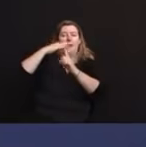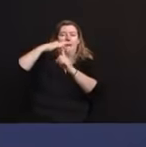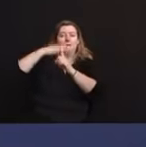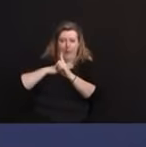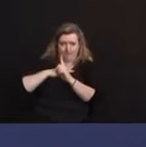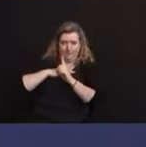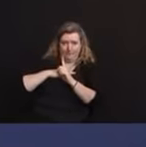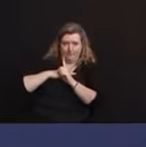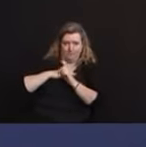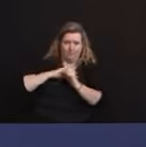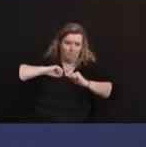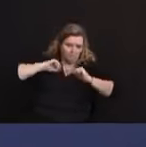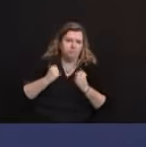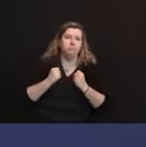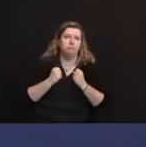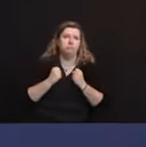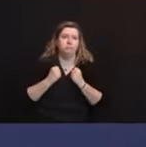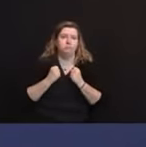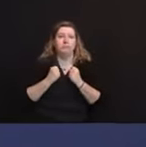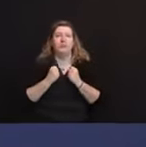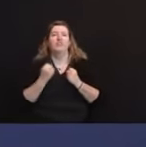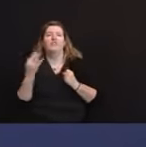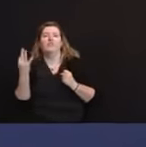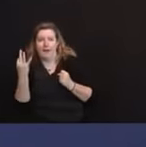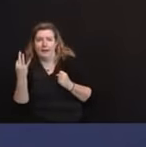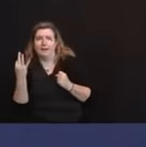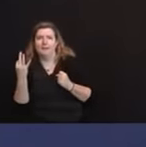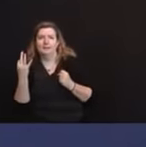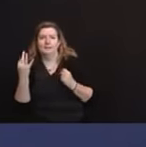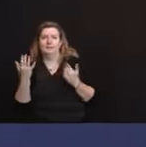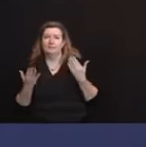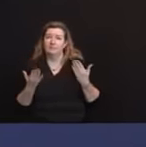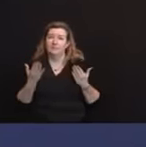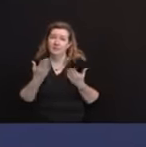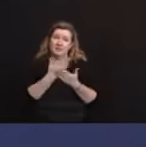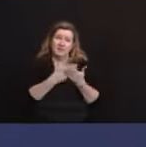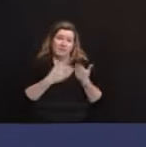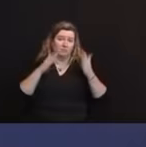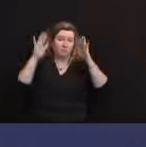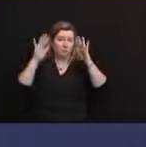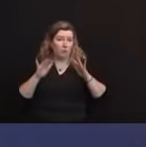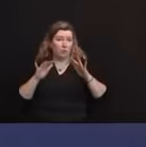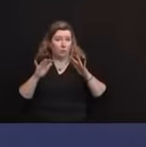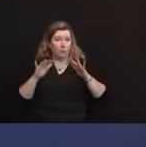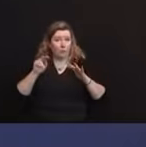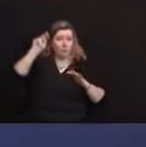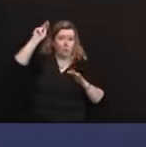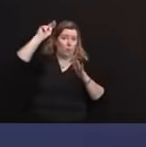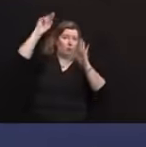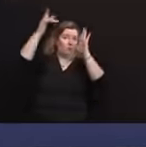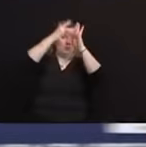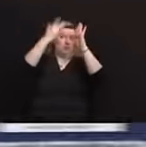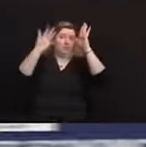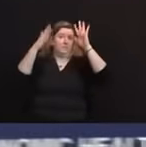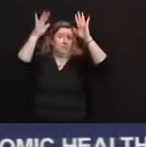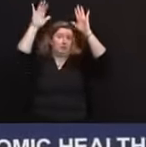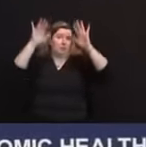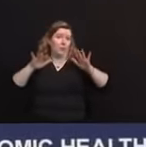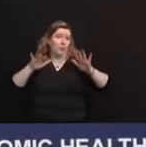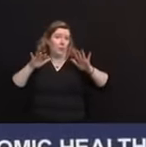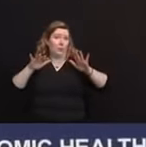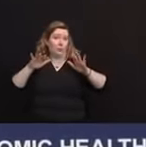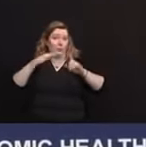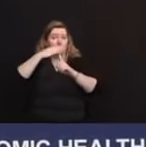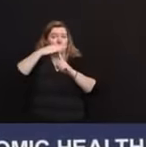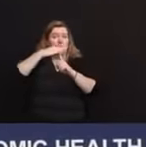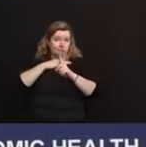bottoming out pretty dramatically Thursday to Friday, right? And we might even have some snow in the north and central parts of the state because of that temperature drop, which